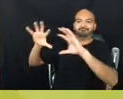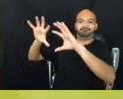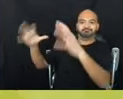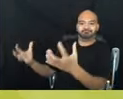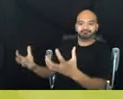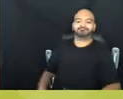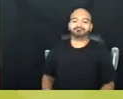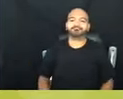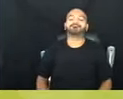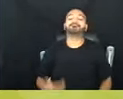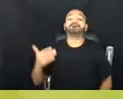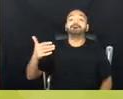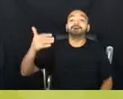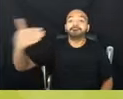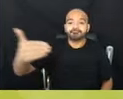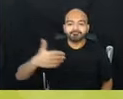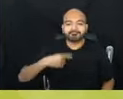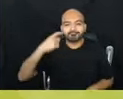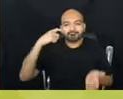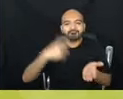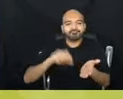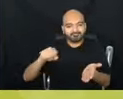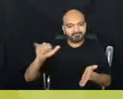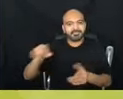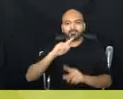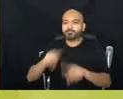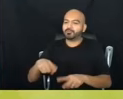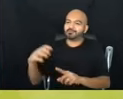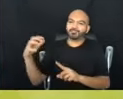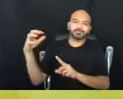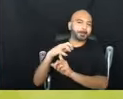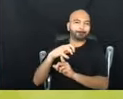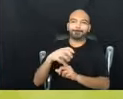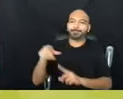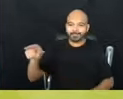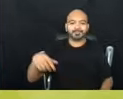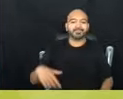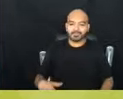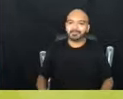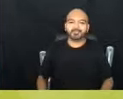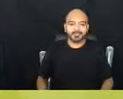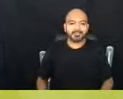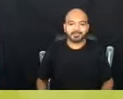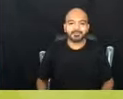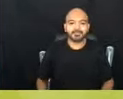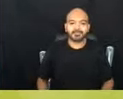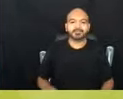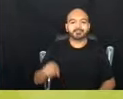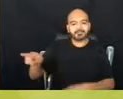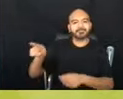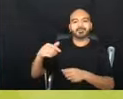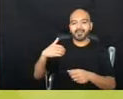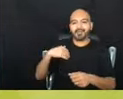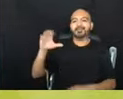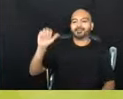recognized, yeah, that report is terrific. And they worked with Catlin Fullwood and several other wonderful people